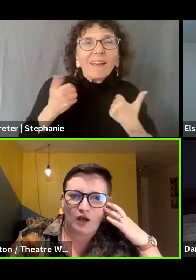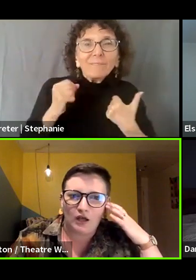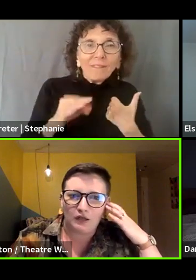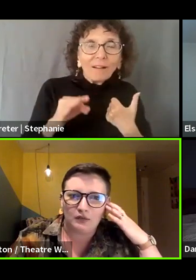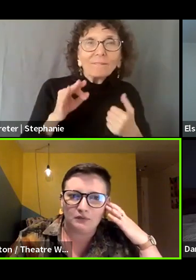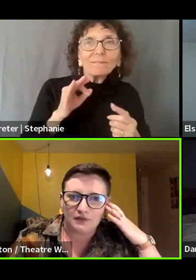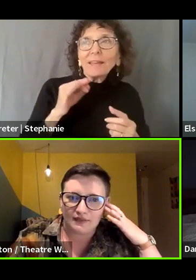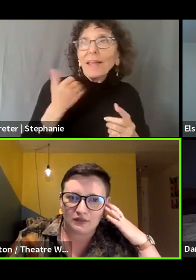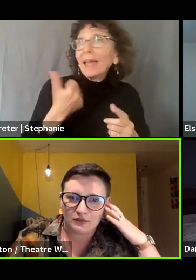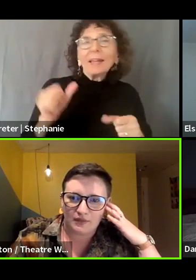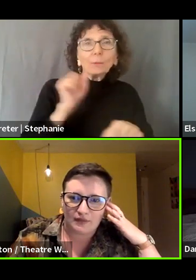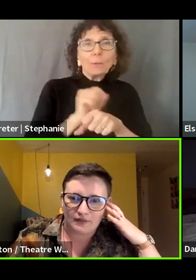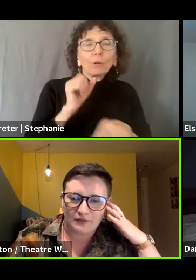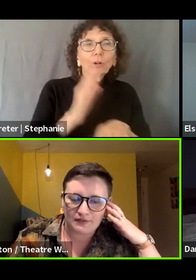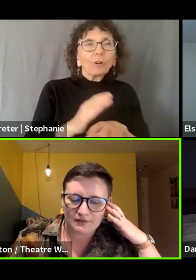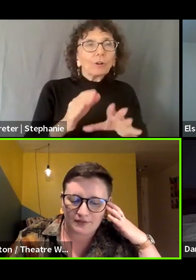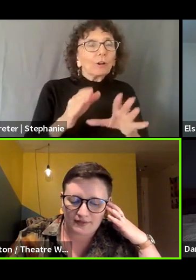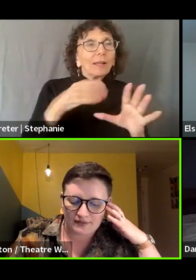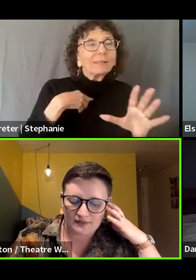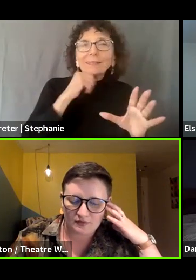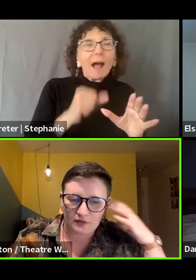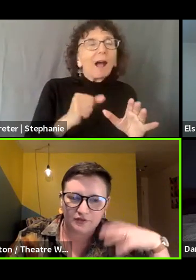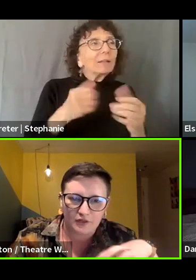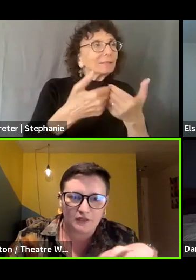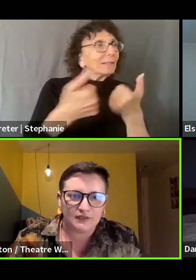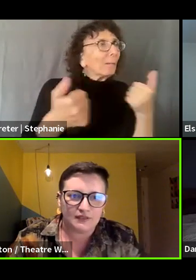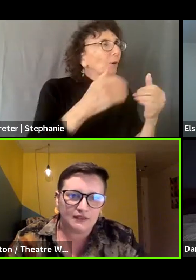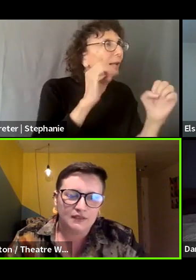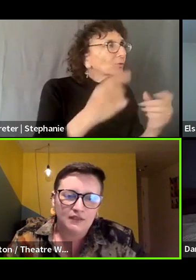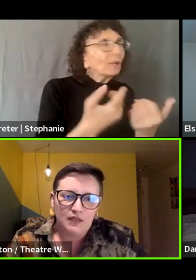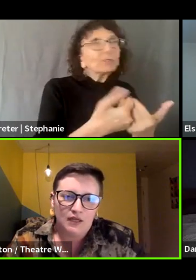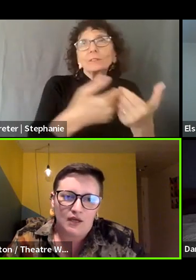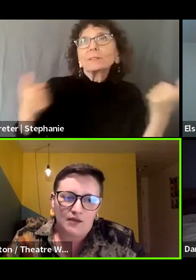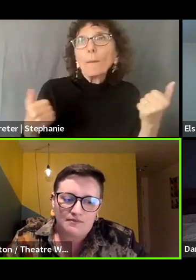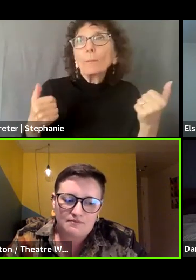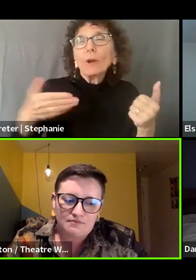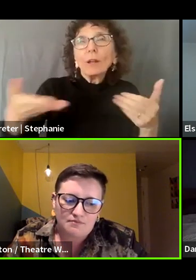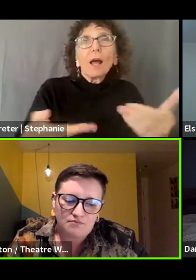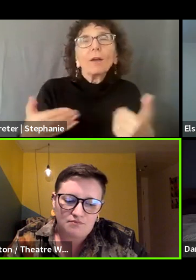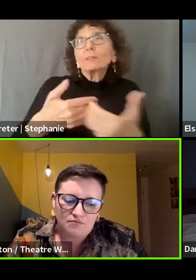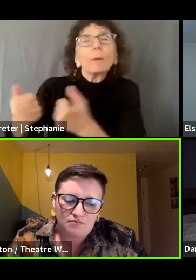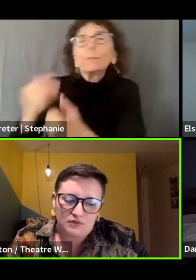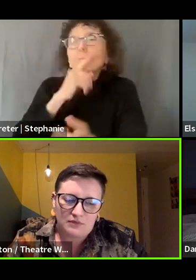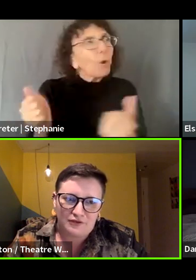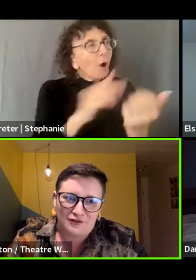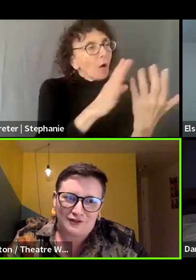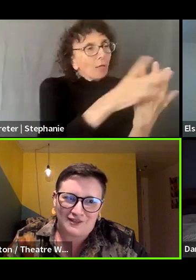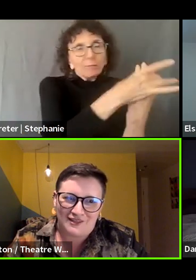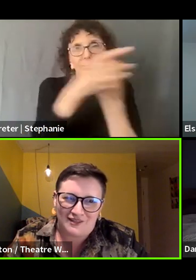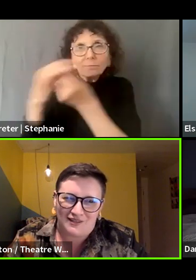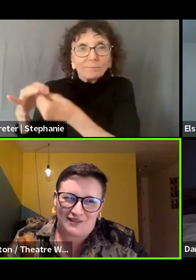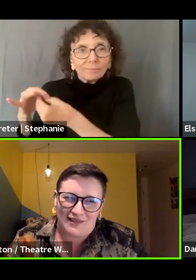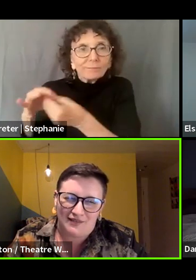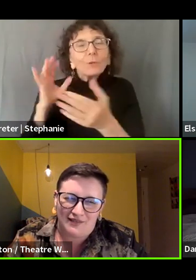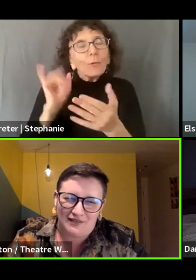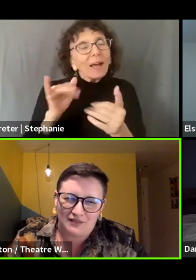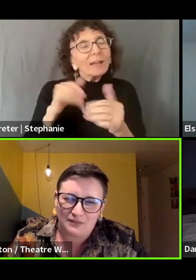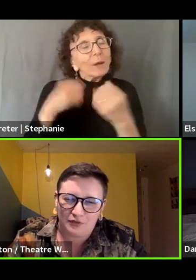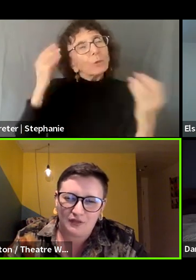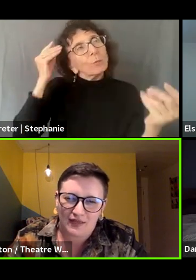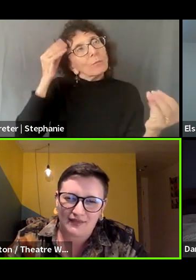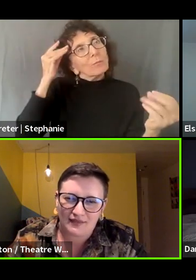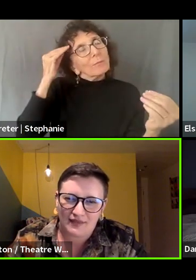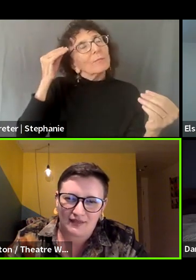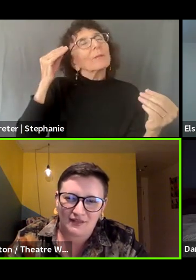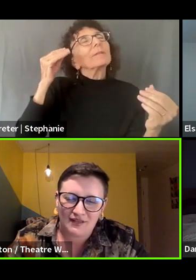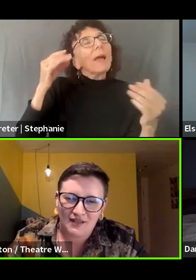all related to one another. So that's sort of the early, um, some of the early thinking that led to